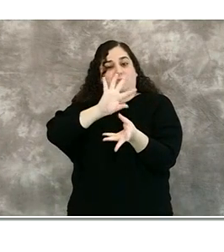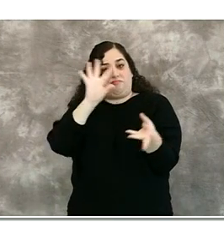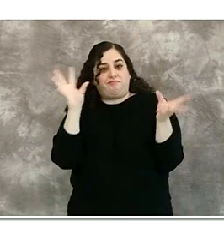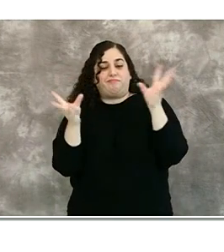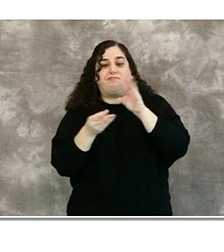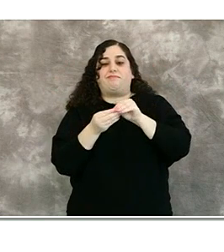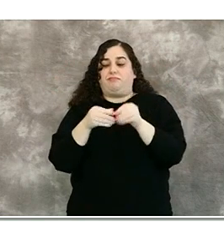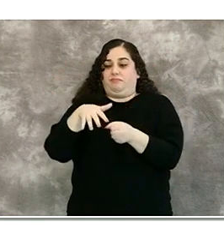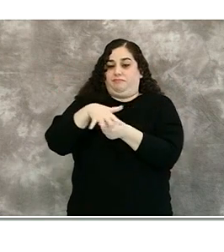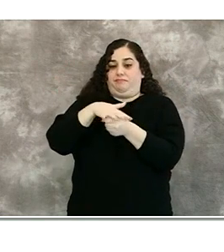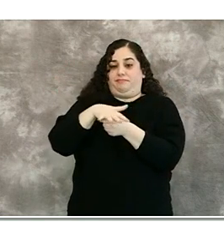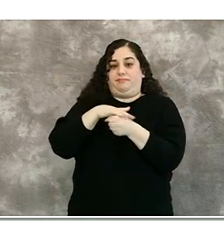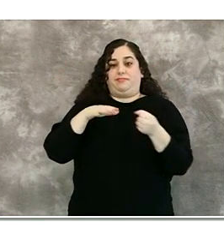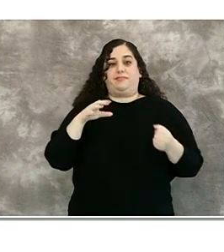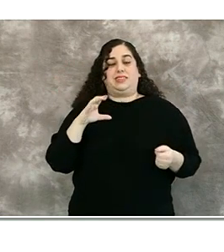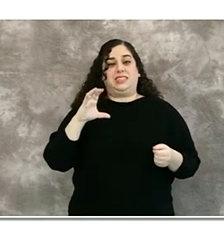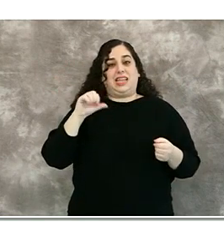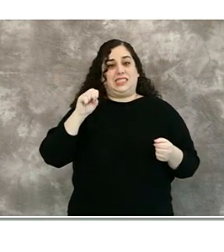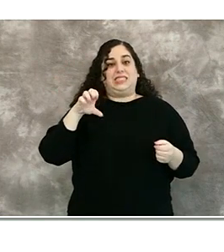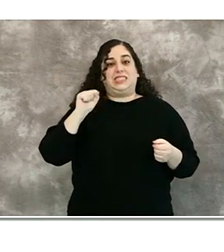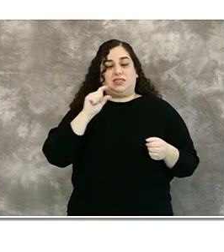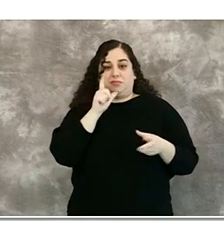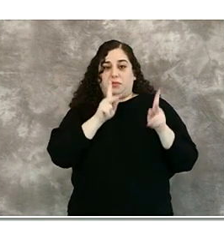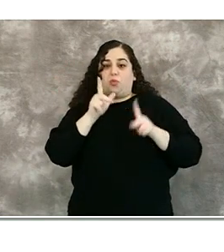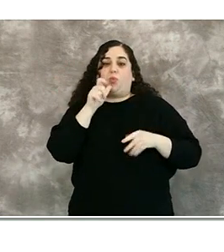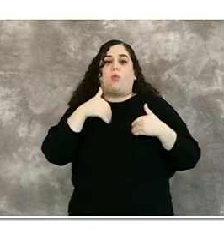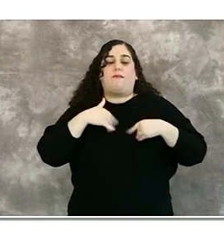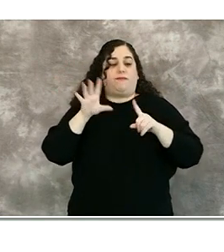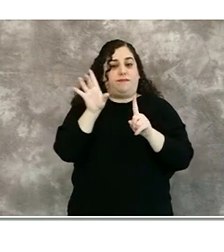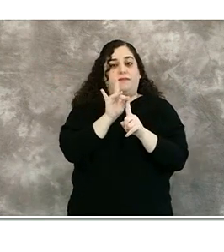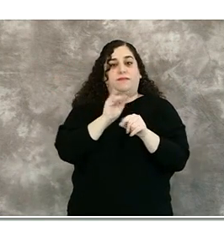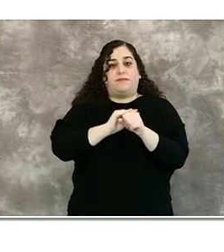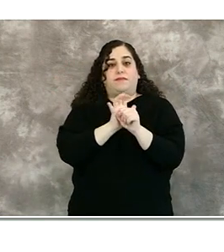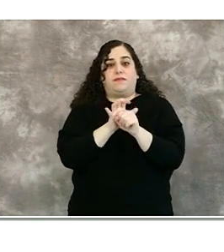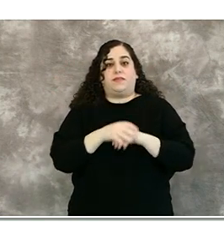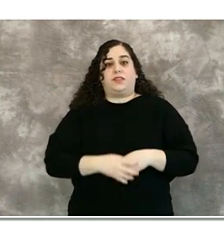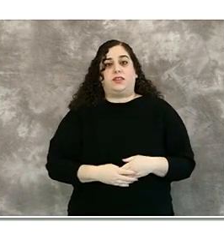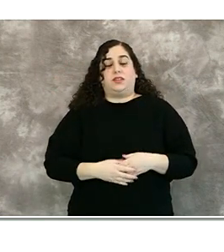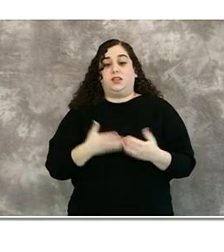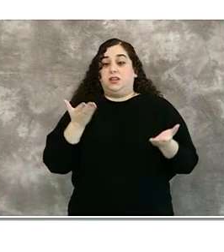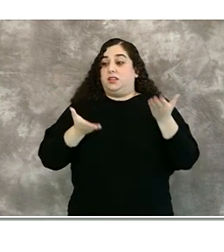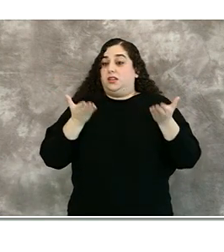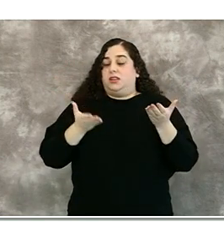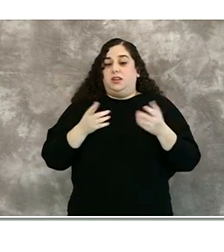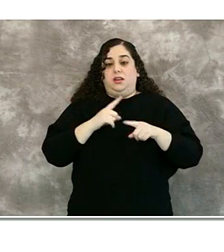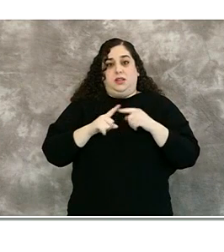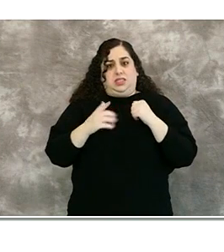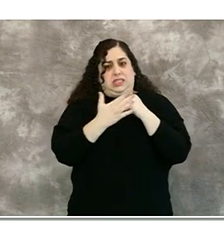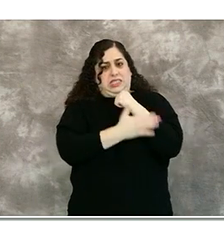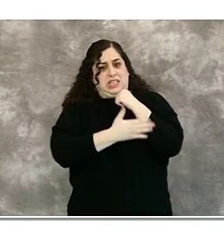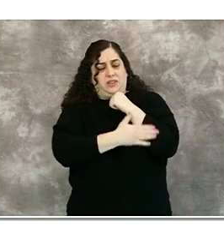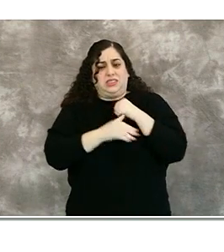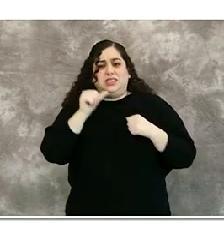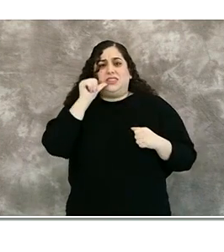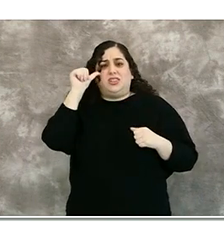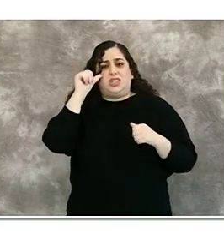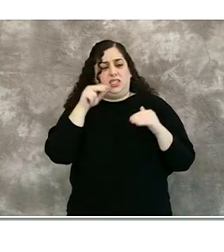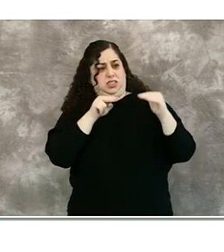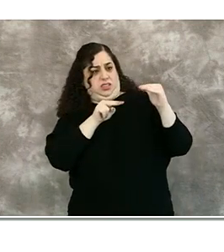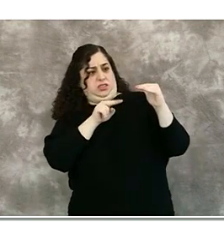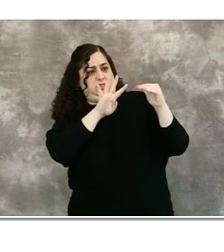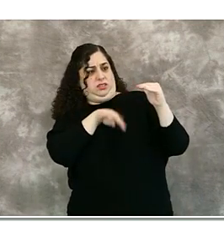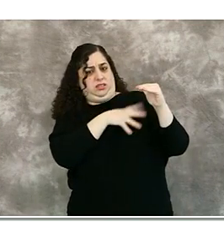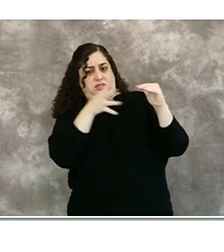and when you consider non-resident and probable cases, the county just yesterday passed a milestone of